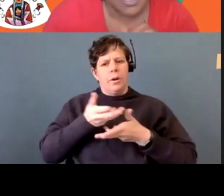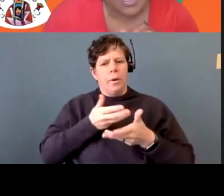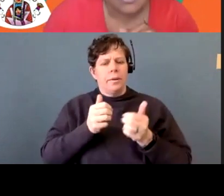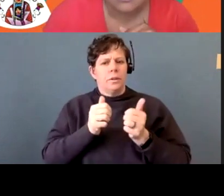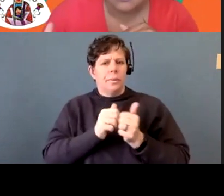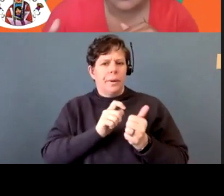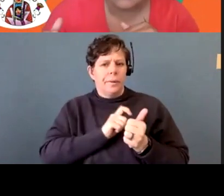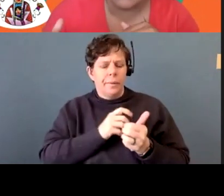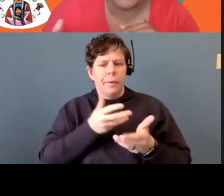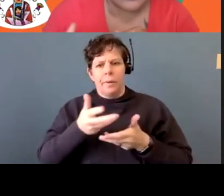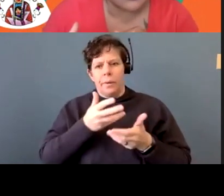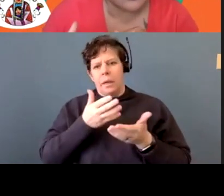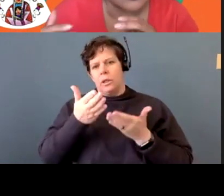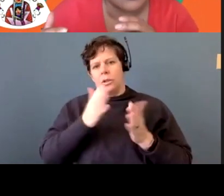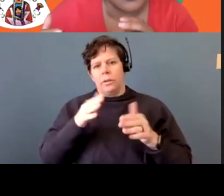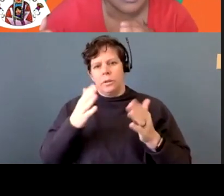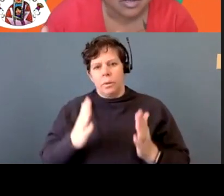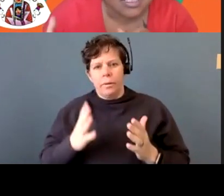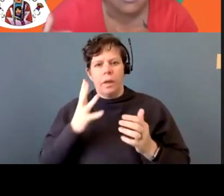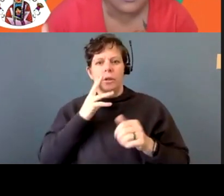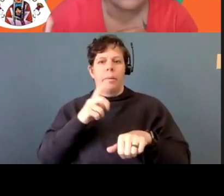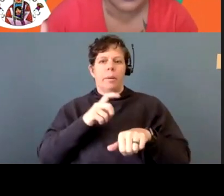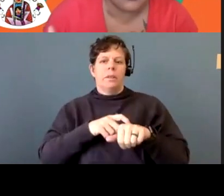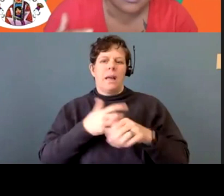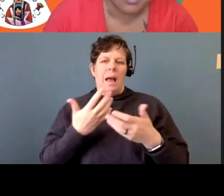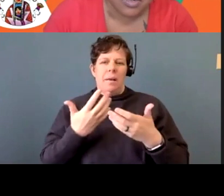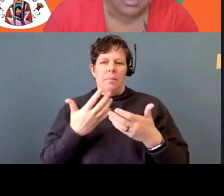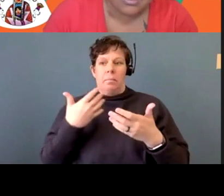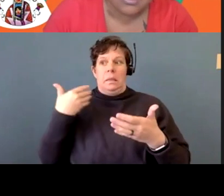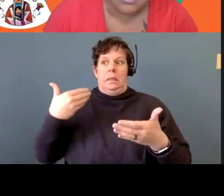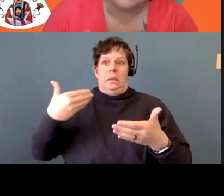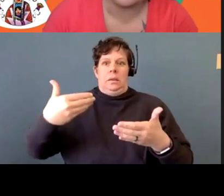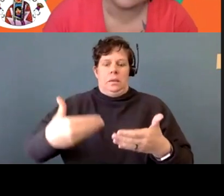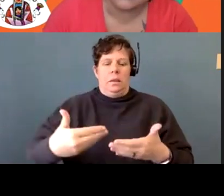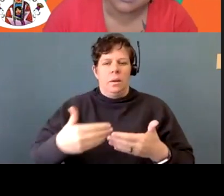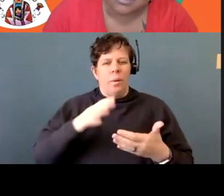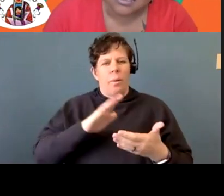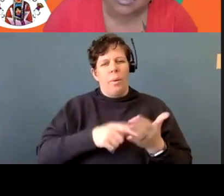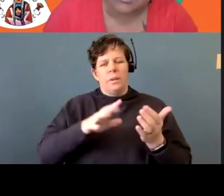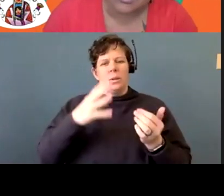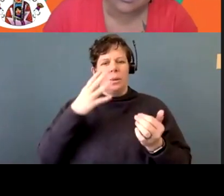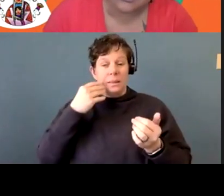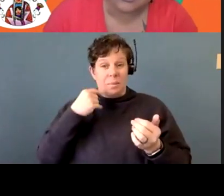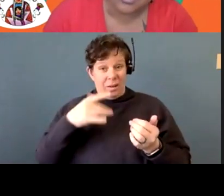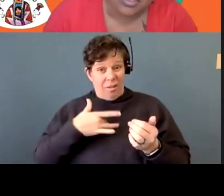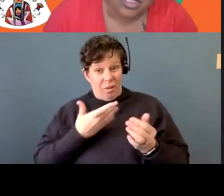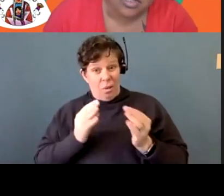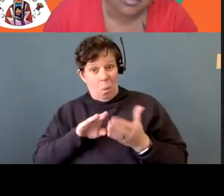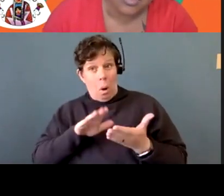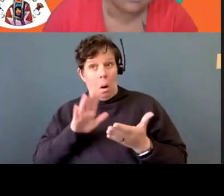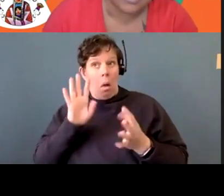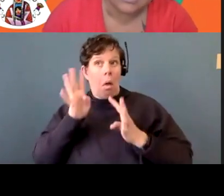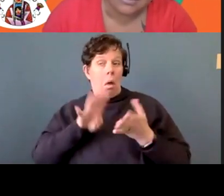time has passed, um, do they get, start to give you excuses? Like what has been your experience as you can continue to search,